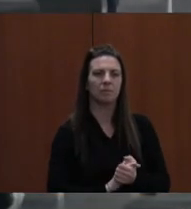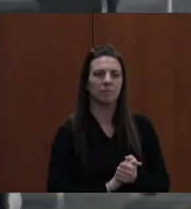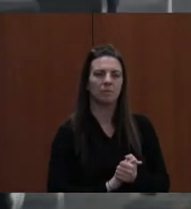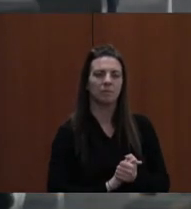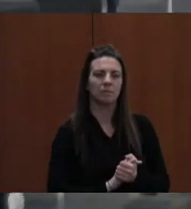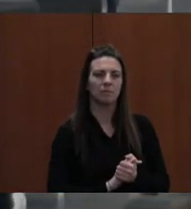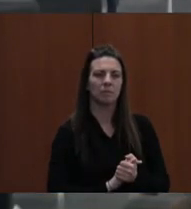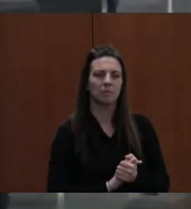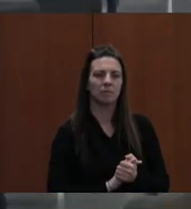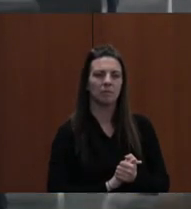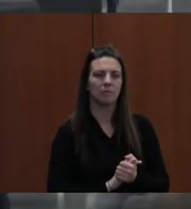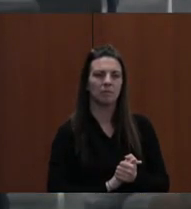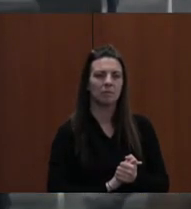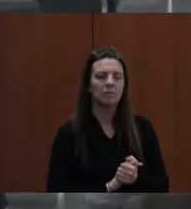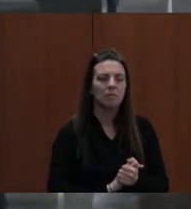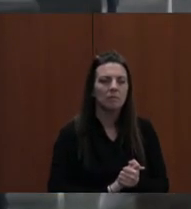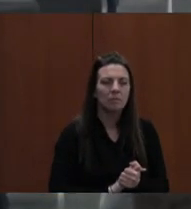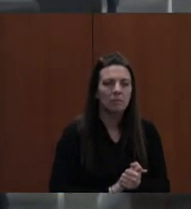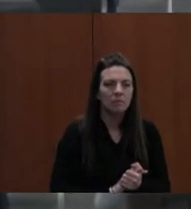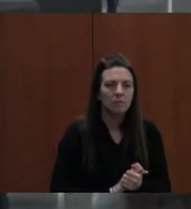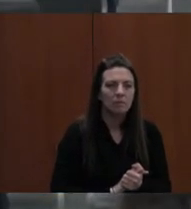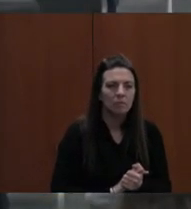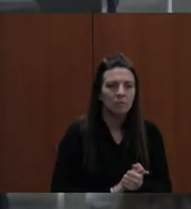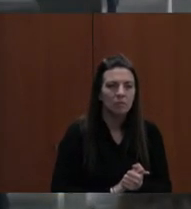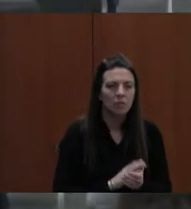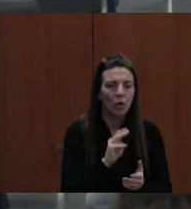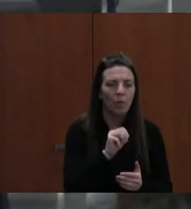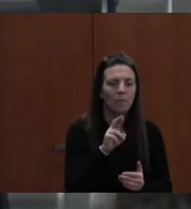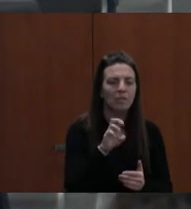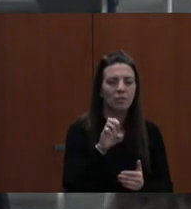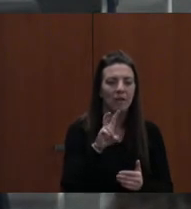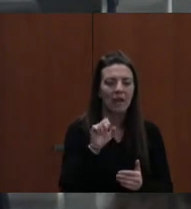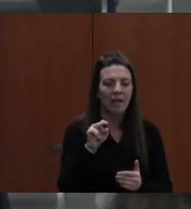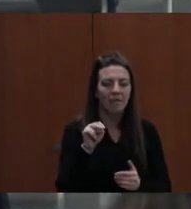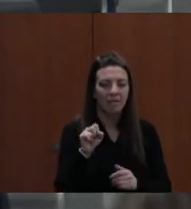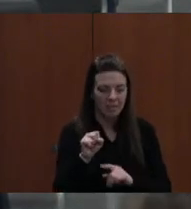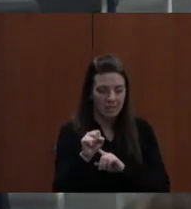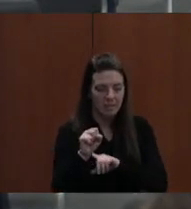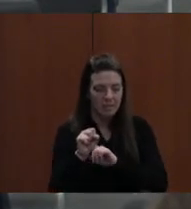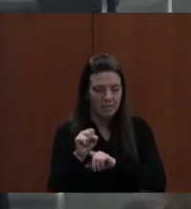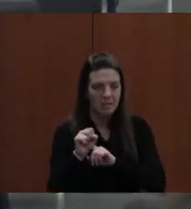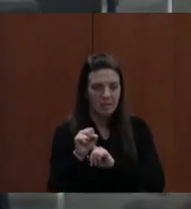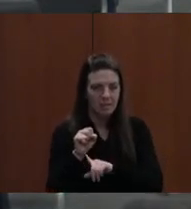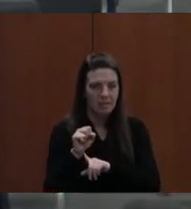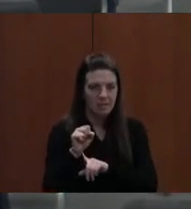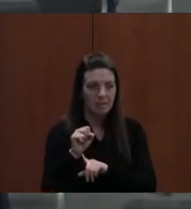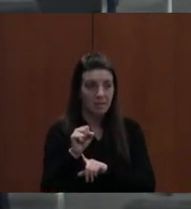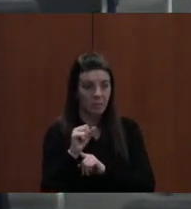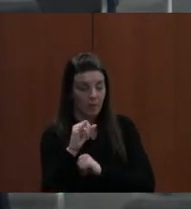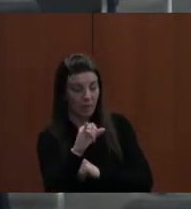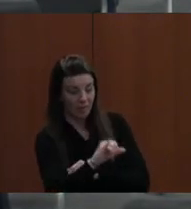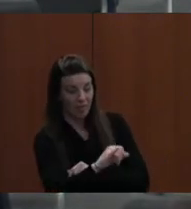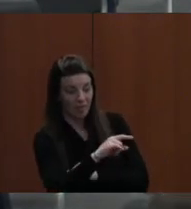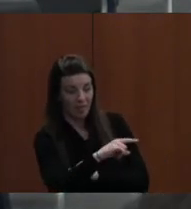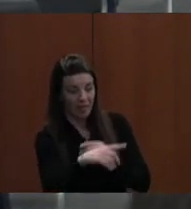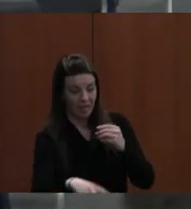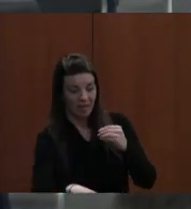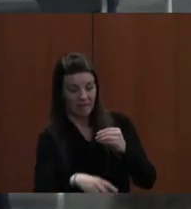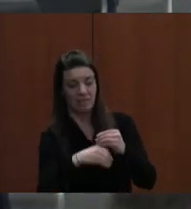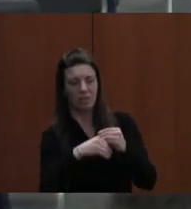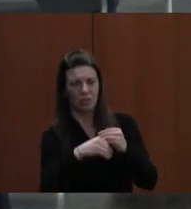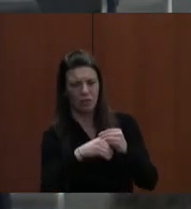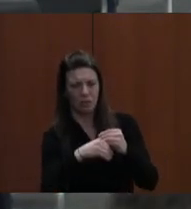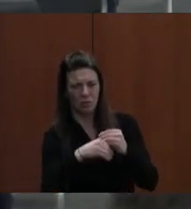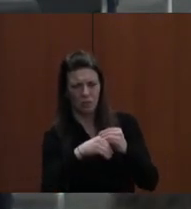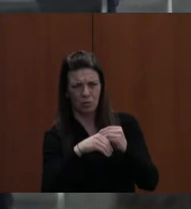So, to your point, Mr. Evans, with this additional one point, I